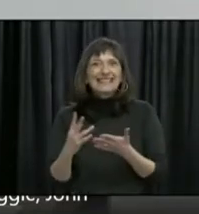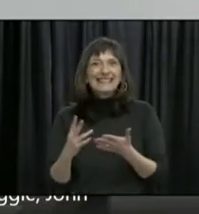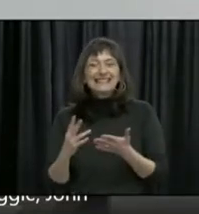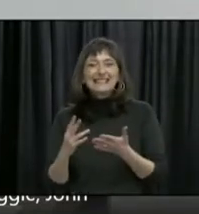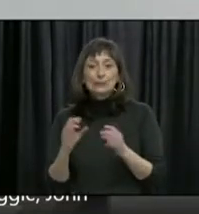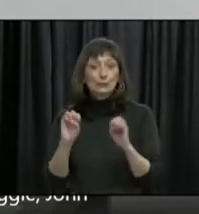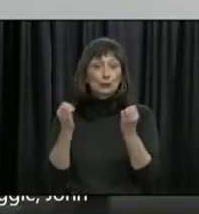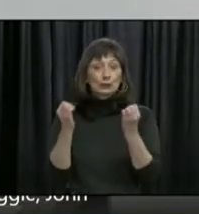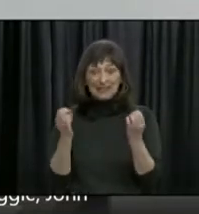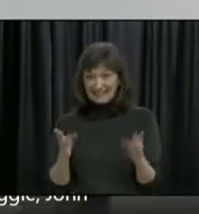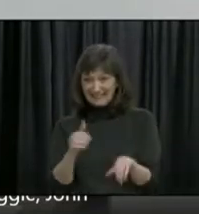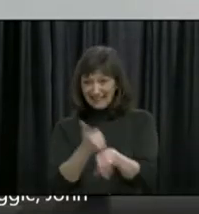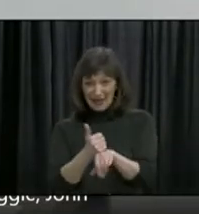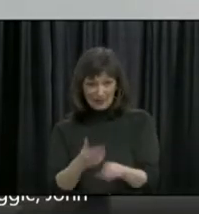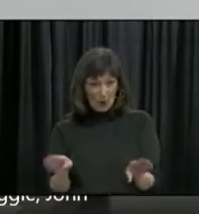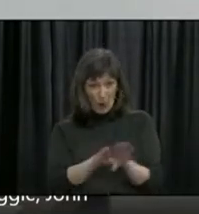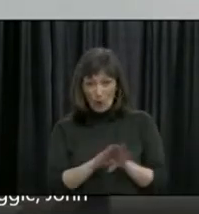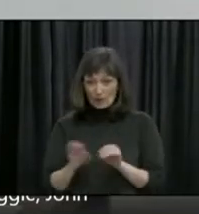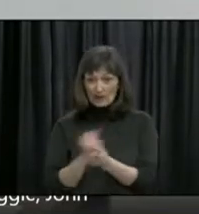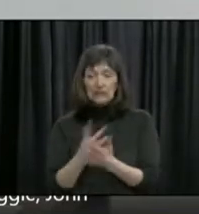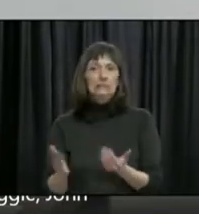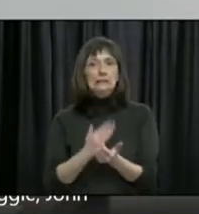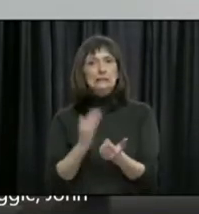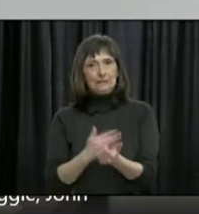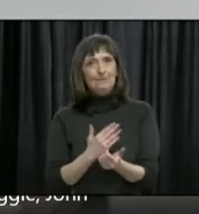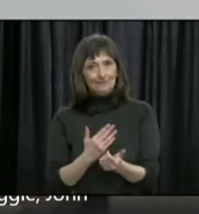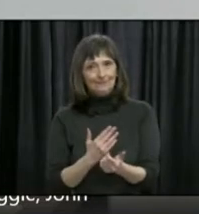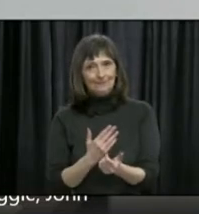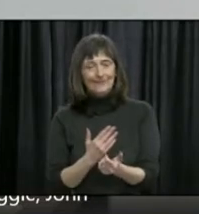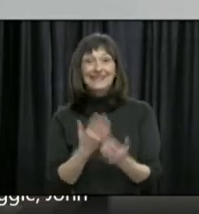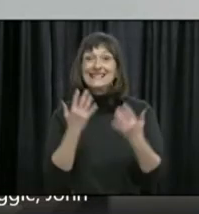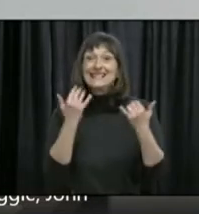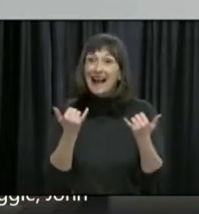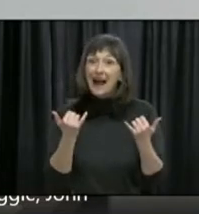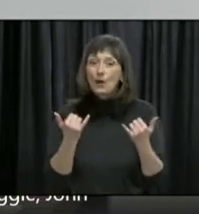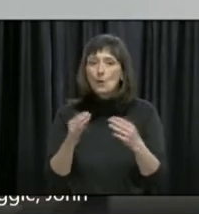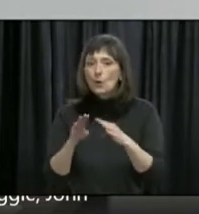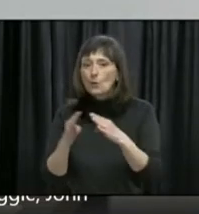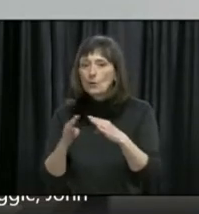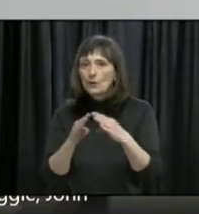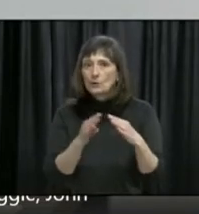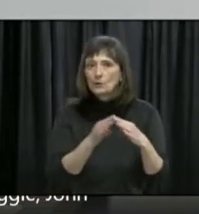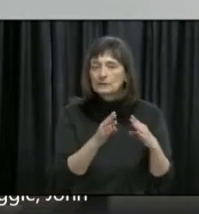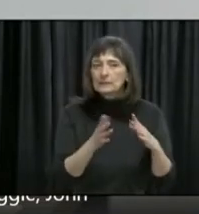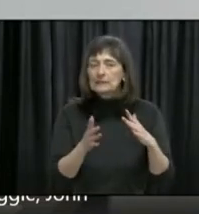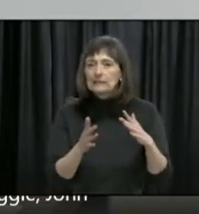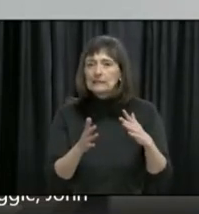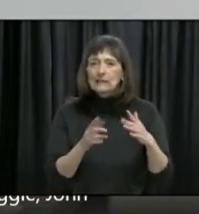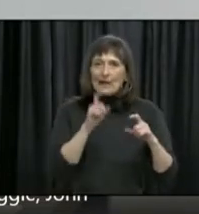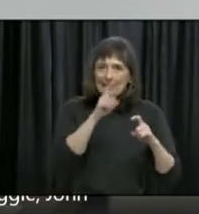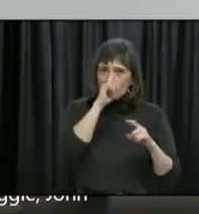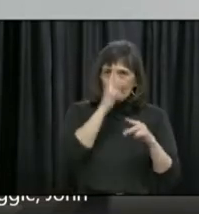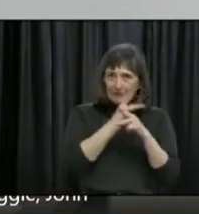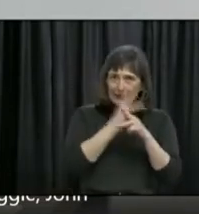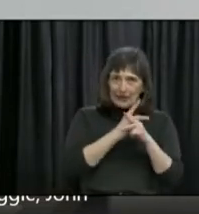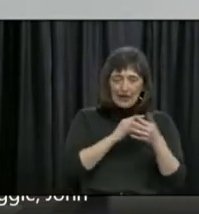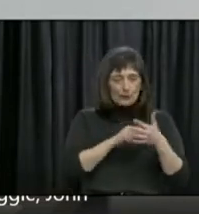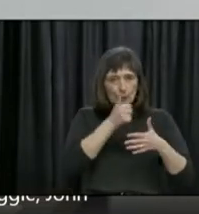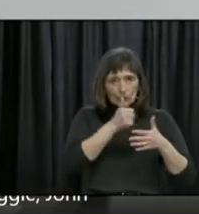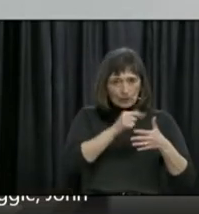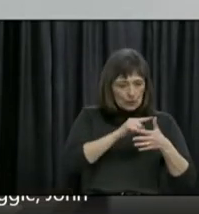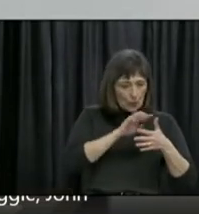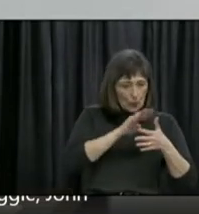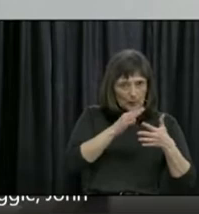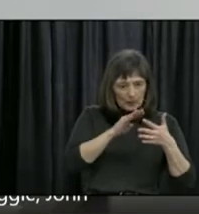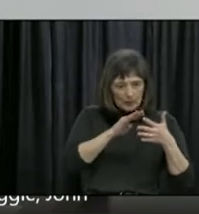and put in place these orders. What will happen now as we try and lift them in an evidence-based and science-informed way is